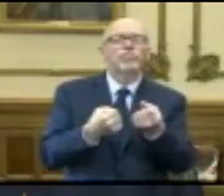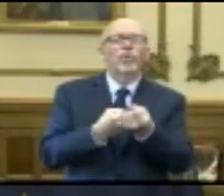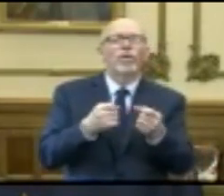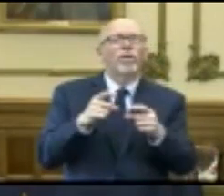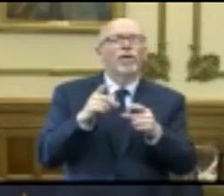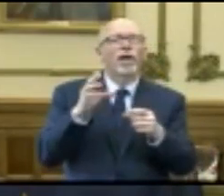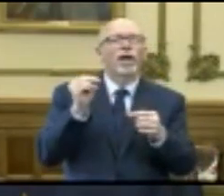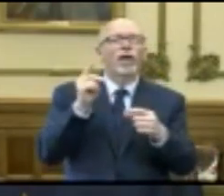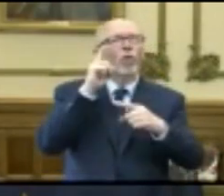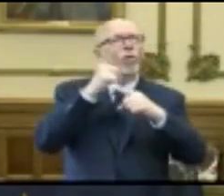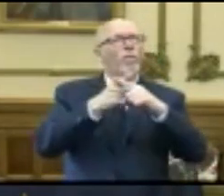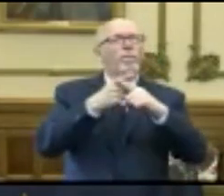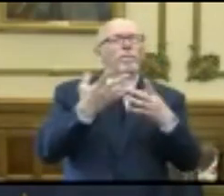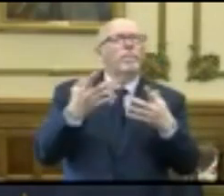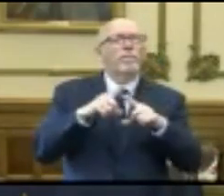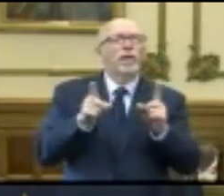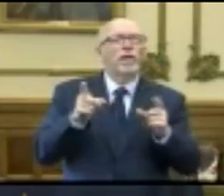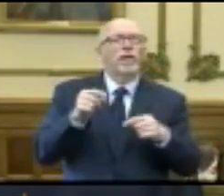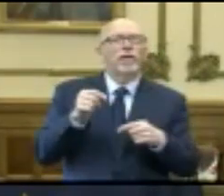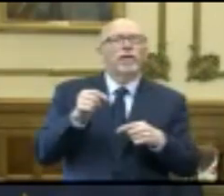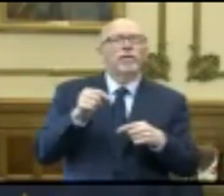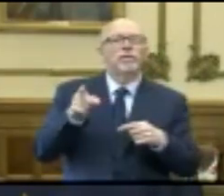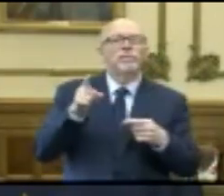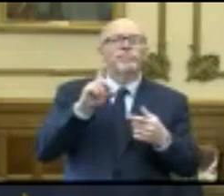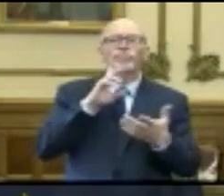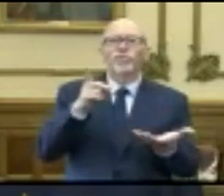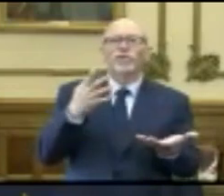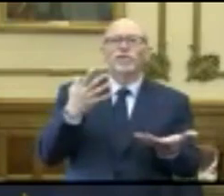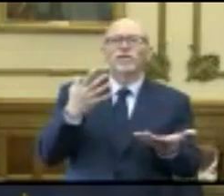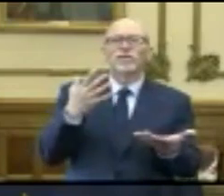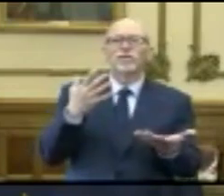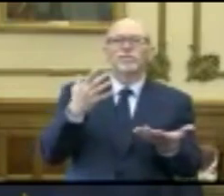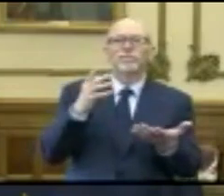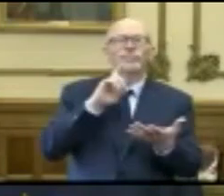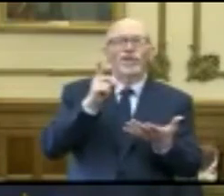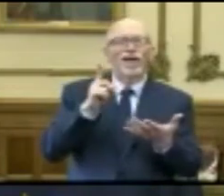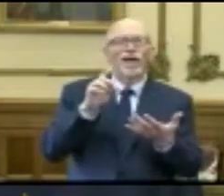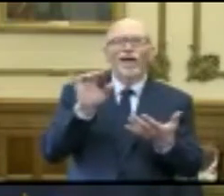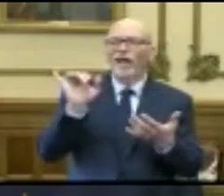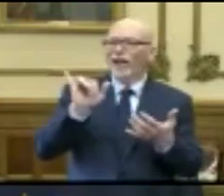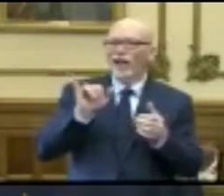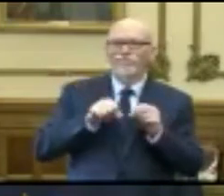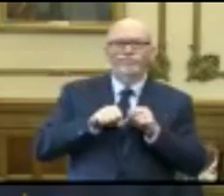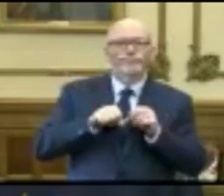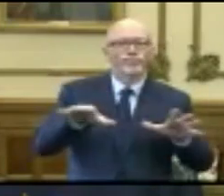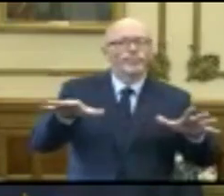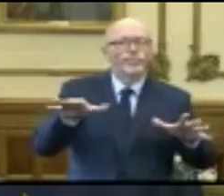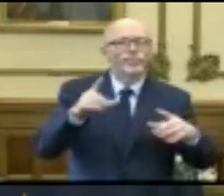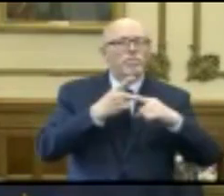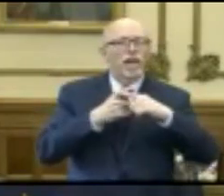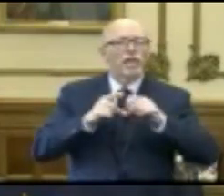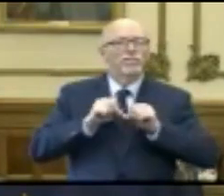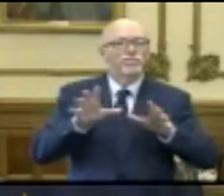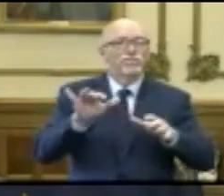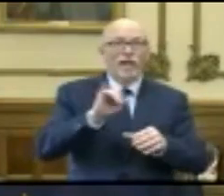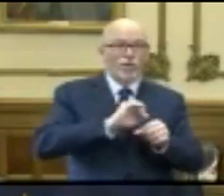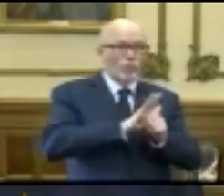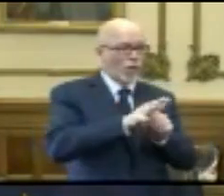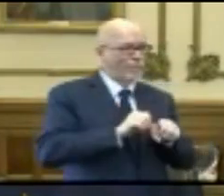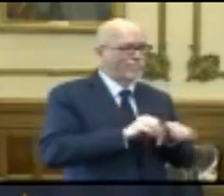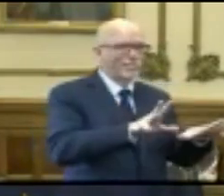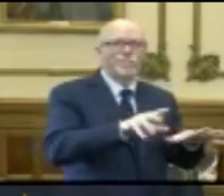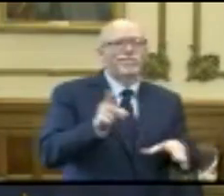of hope, and it is just, as I've said in the past, as infectious as the coronavirus is